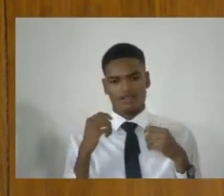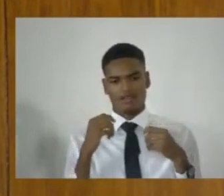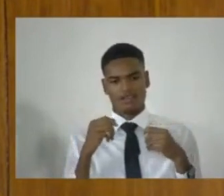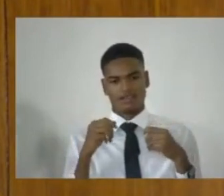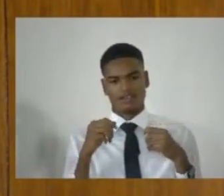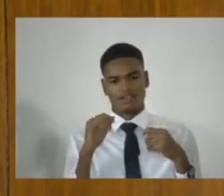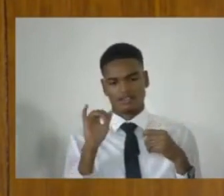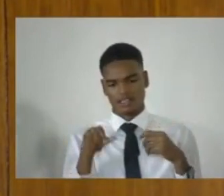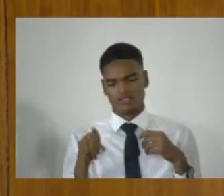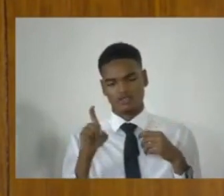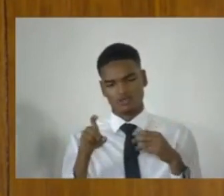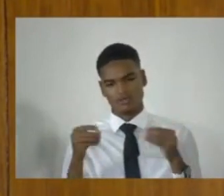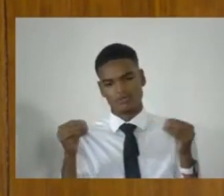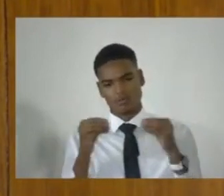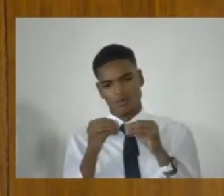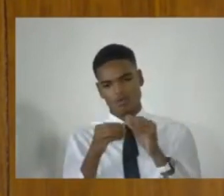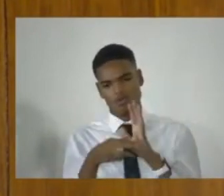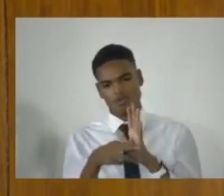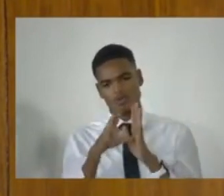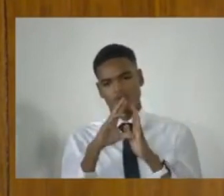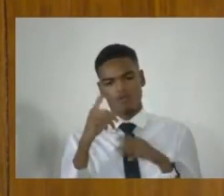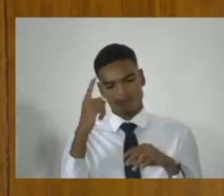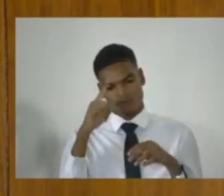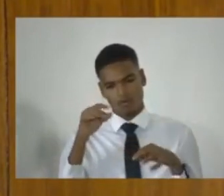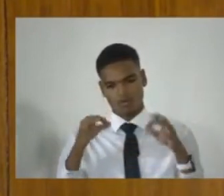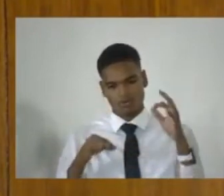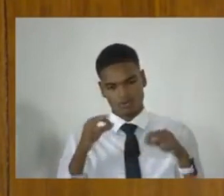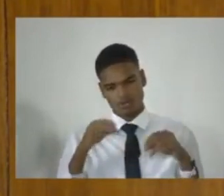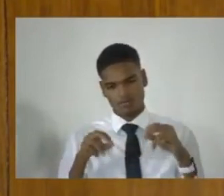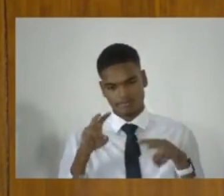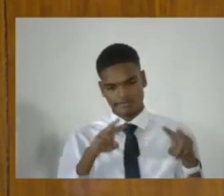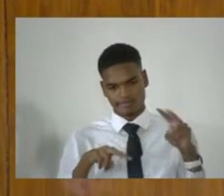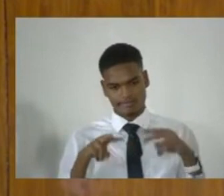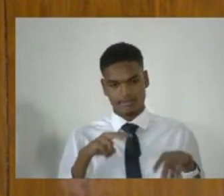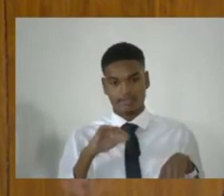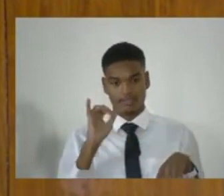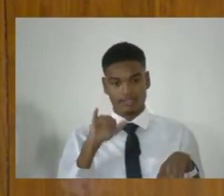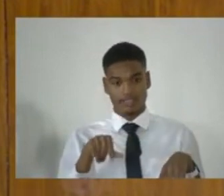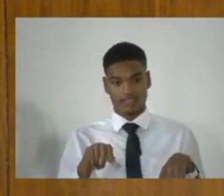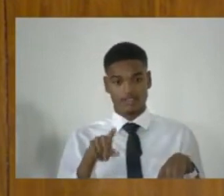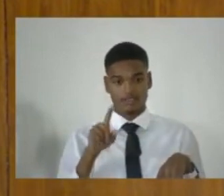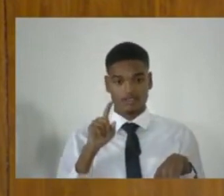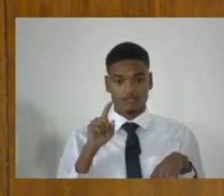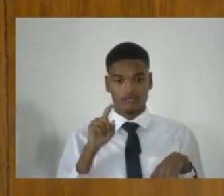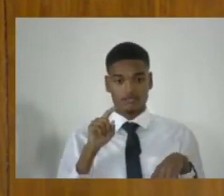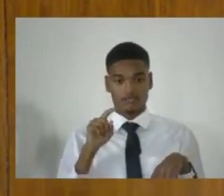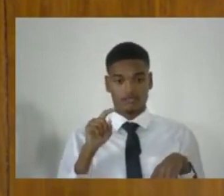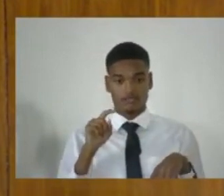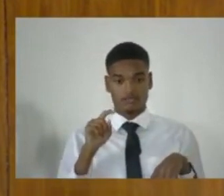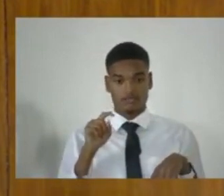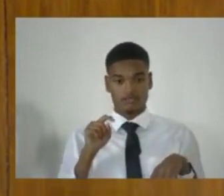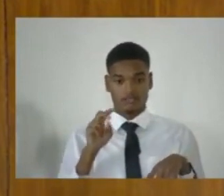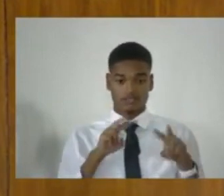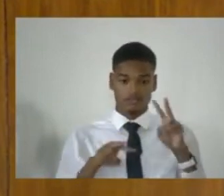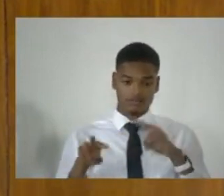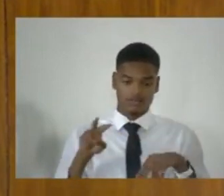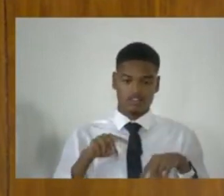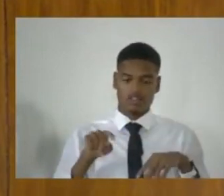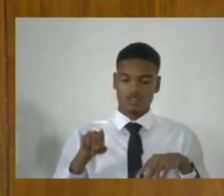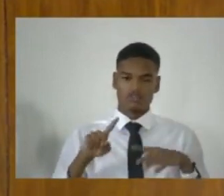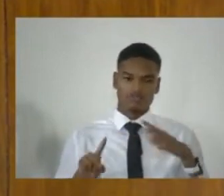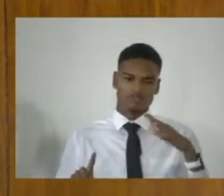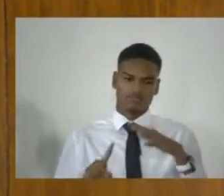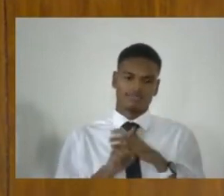for review to a judge of the Court of Appeal. The jurisdiction that that Part 1B creates only arises